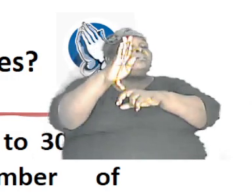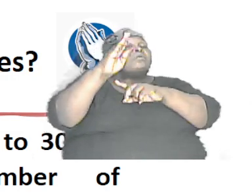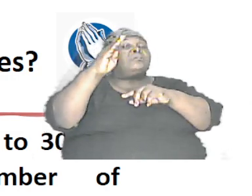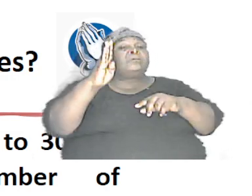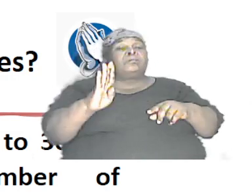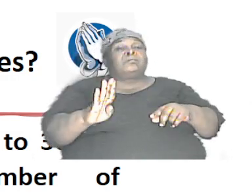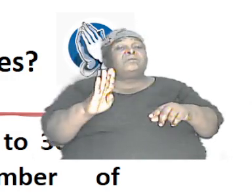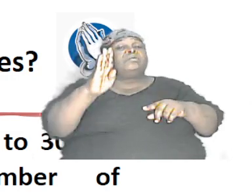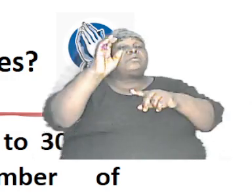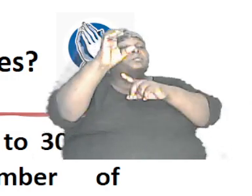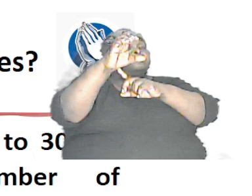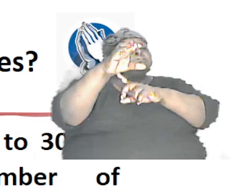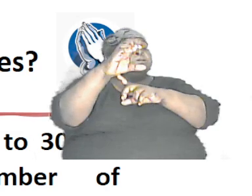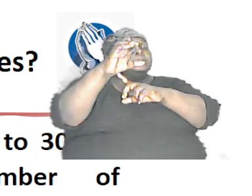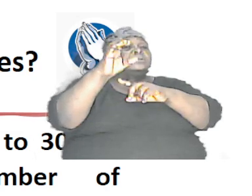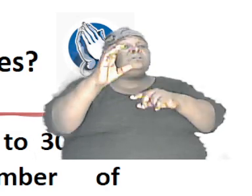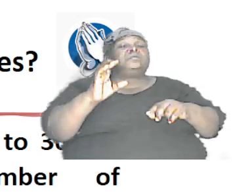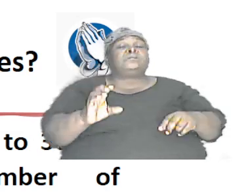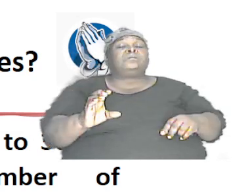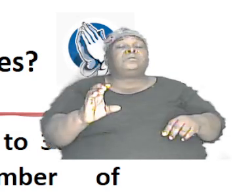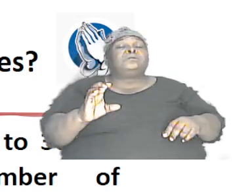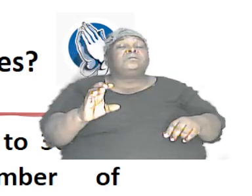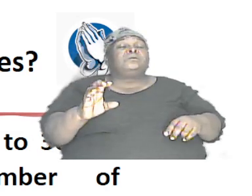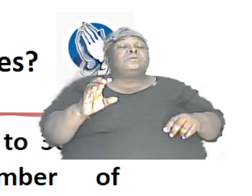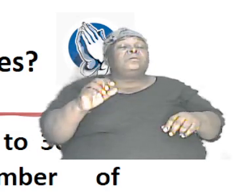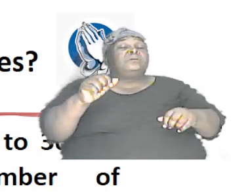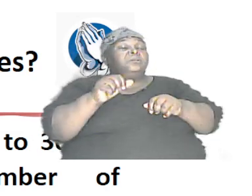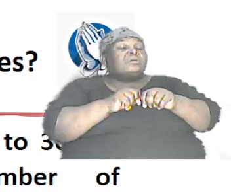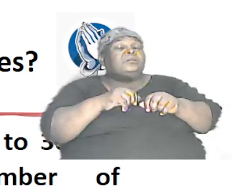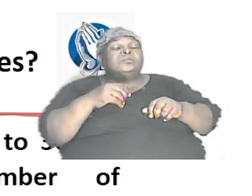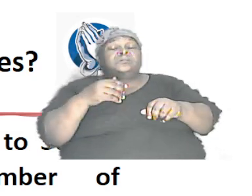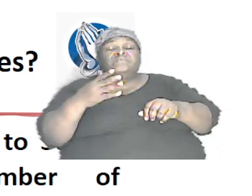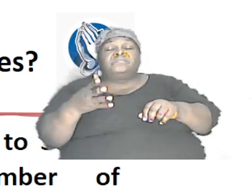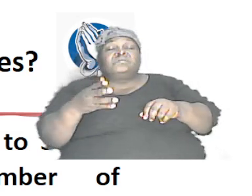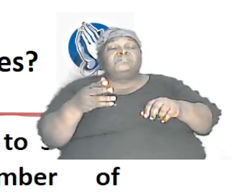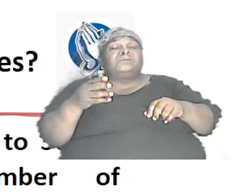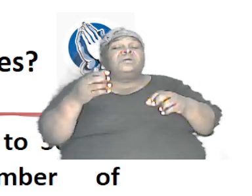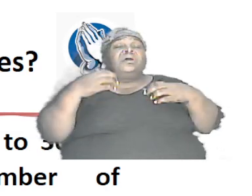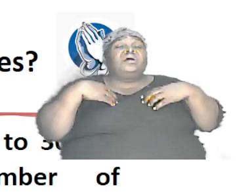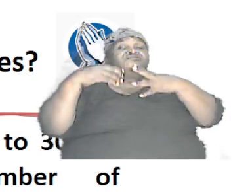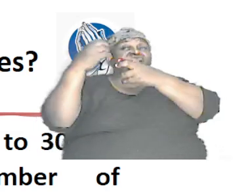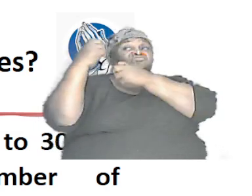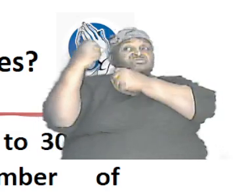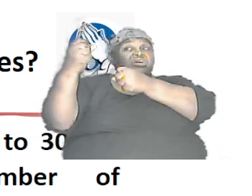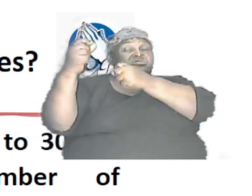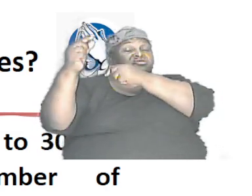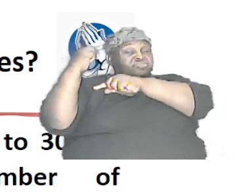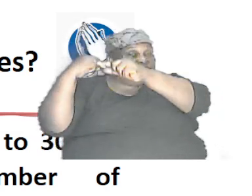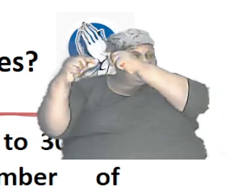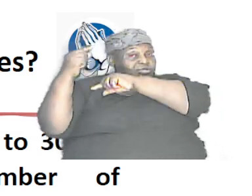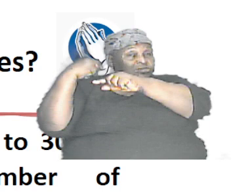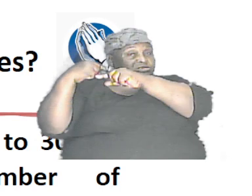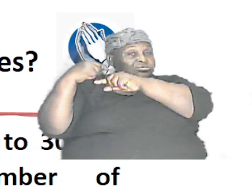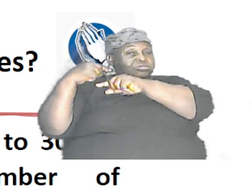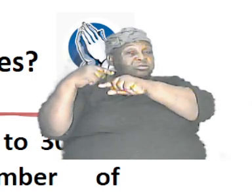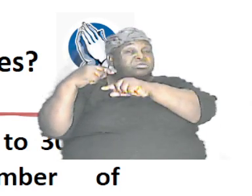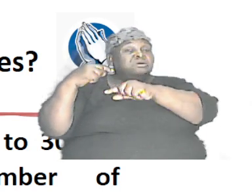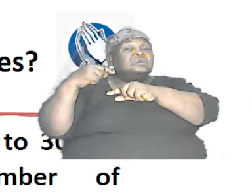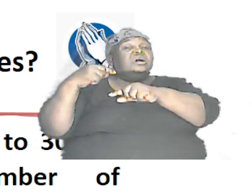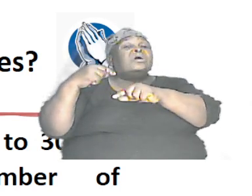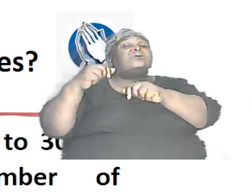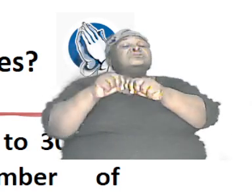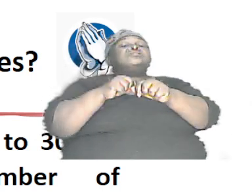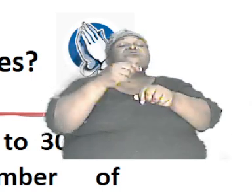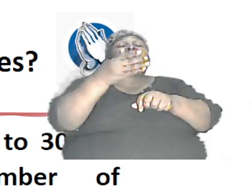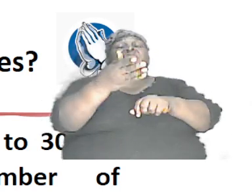in common so each of them has dominant genes and each of them has non dominant or